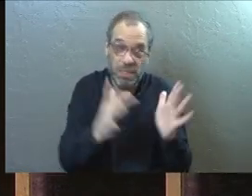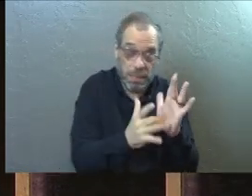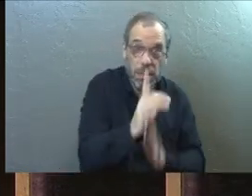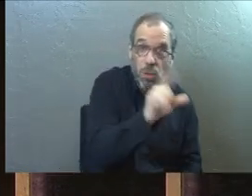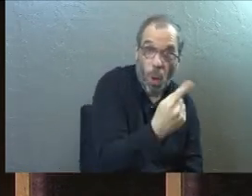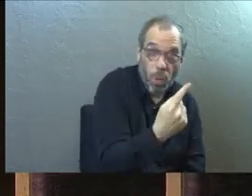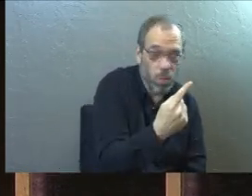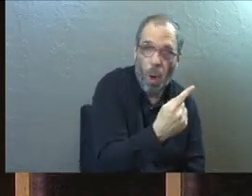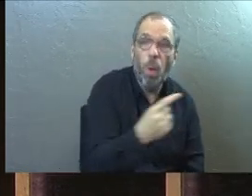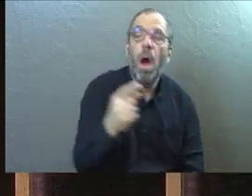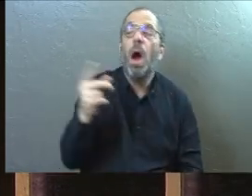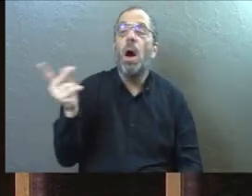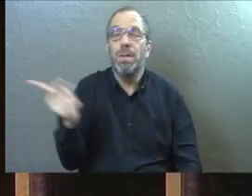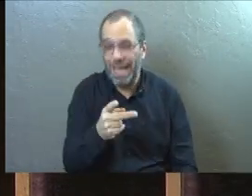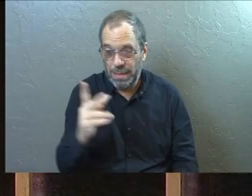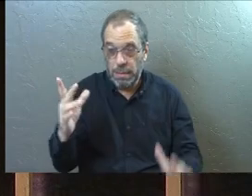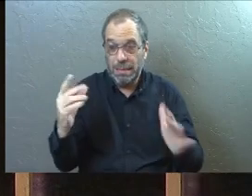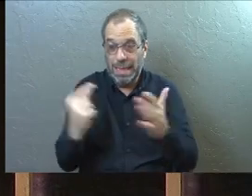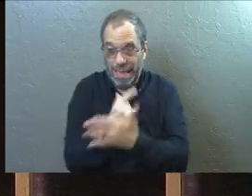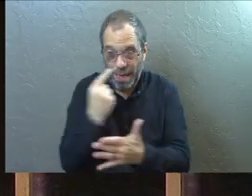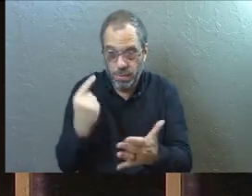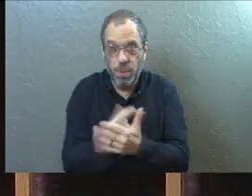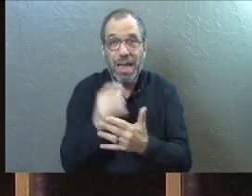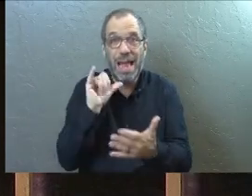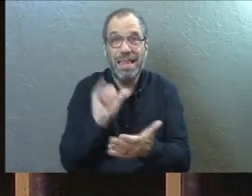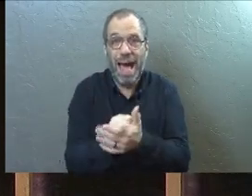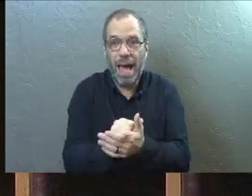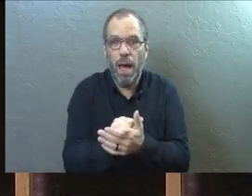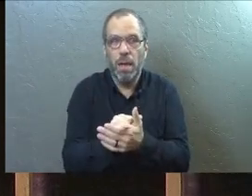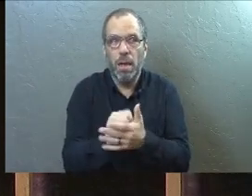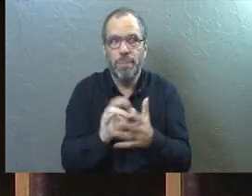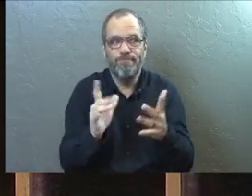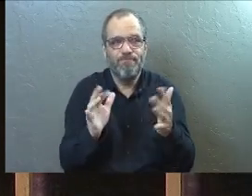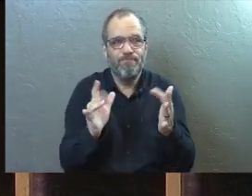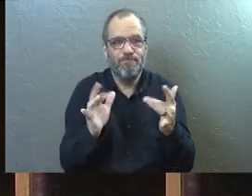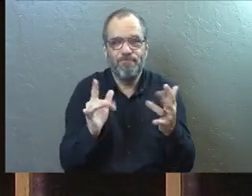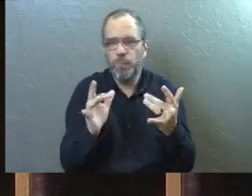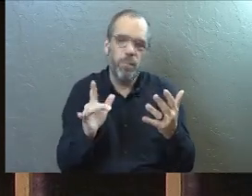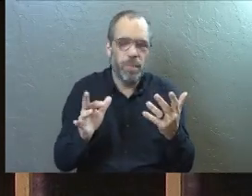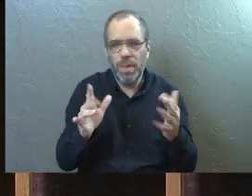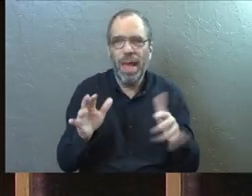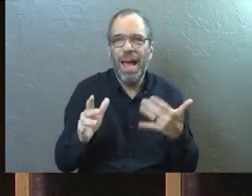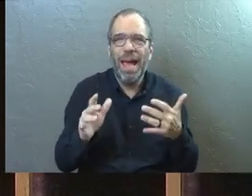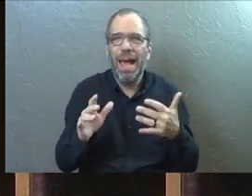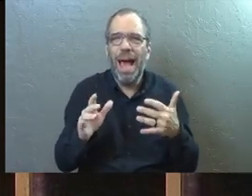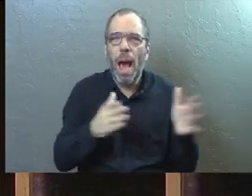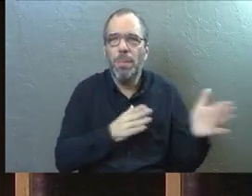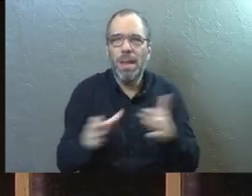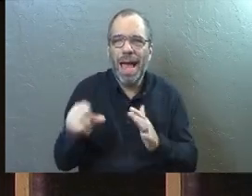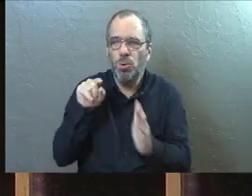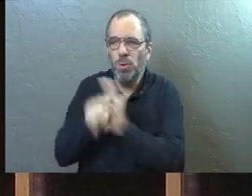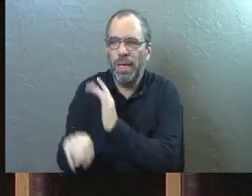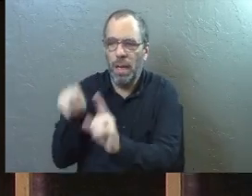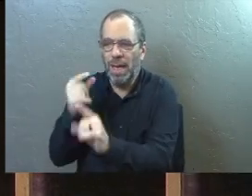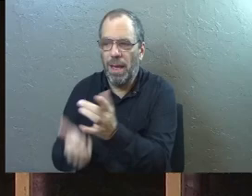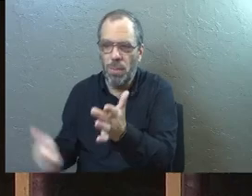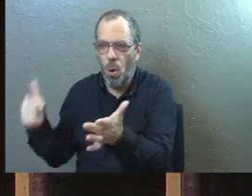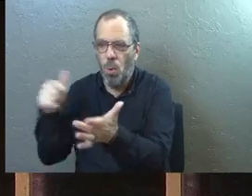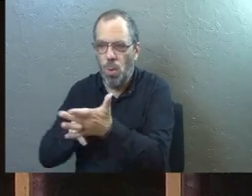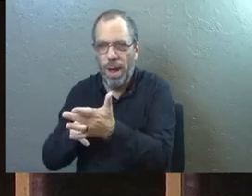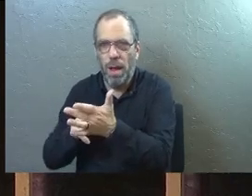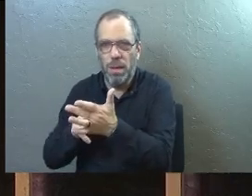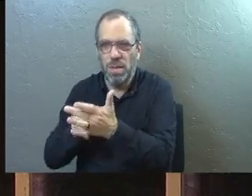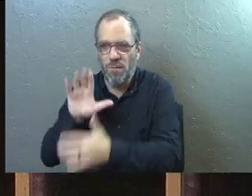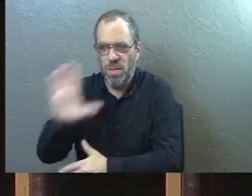Jesus. This is the only reference in the gospels to somebody else who had a, um, uh, who had a plot against them, warrant out